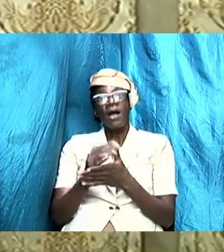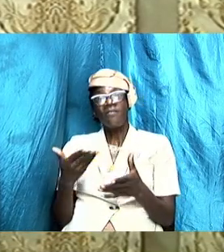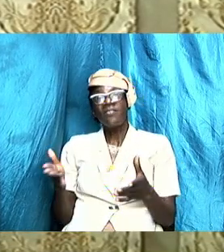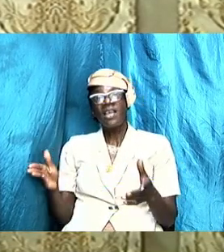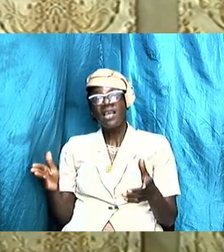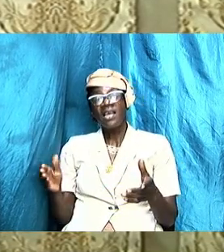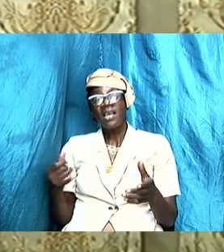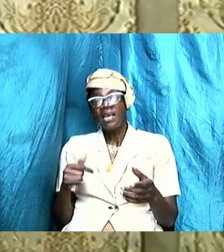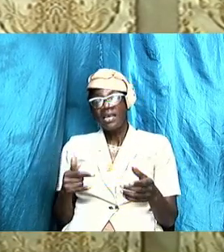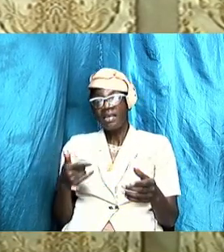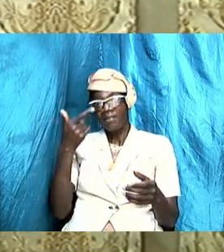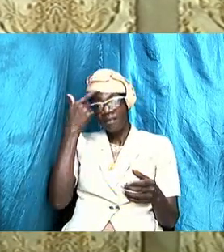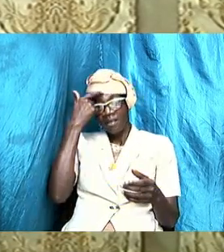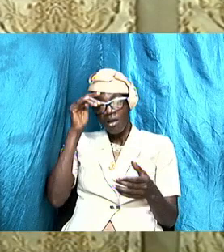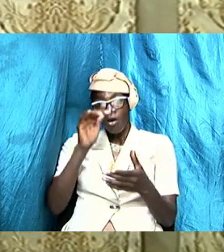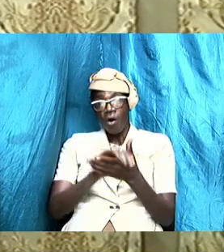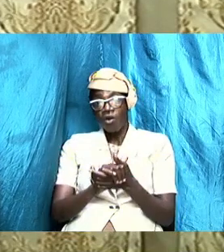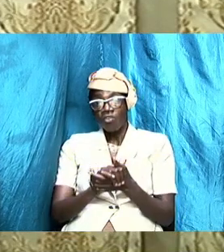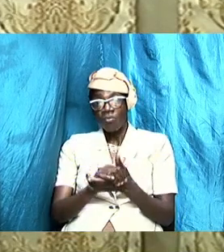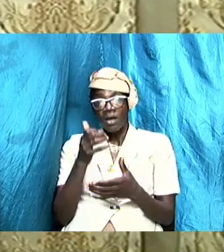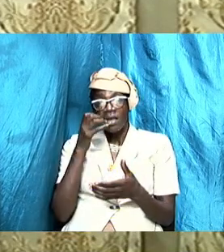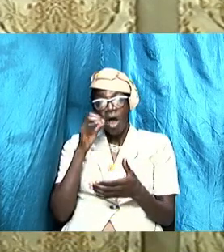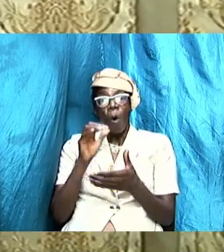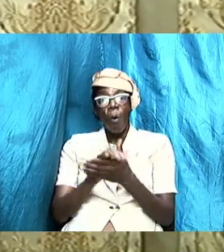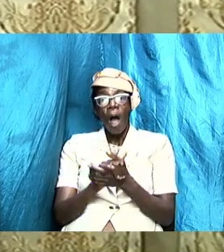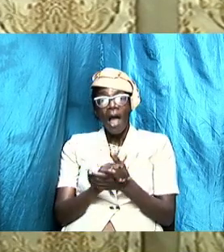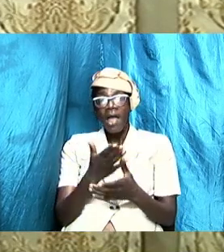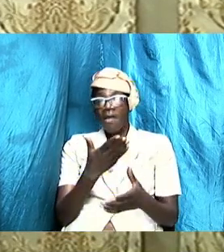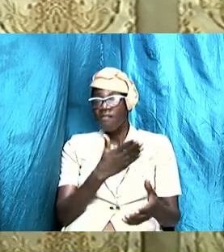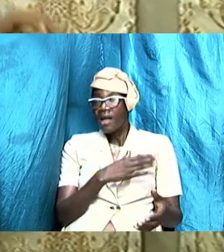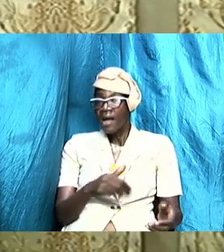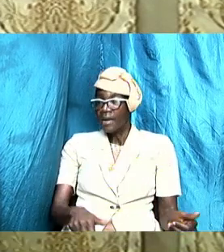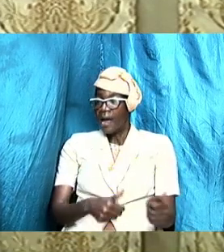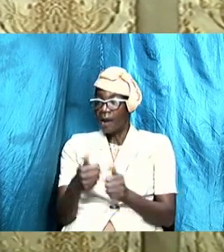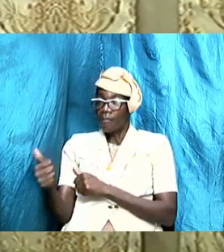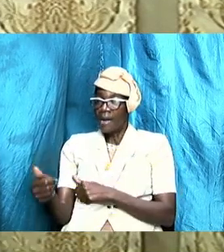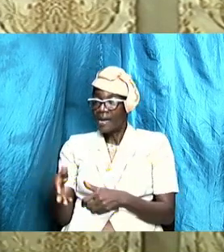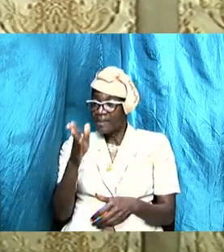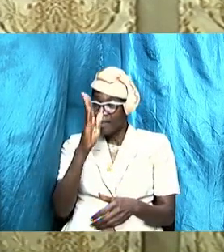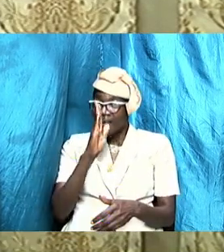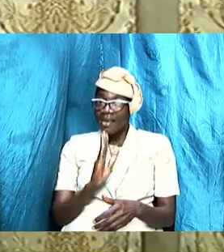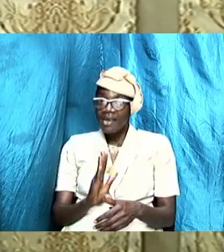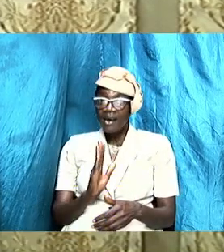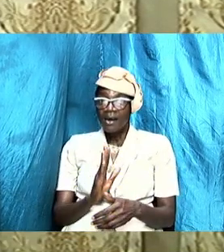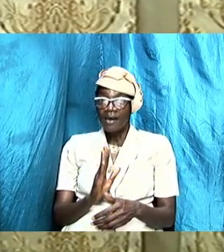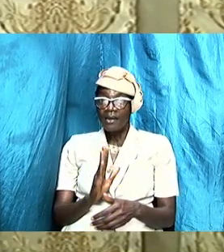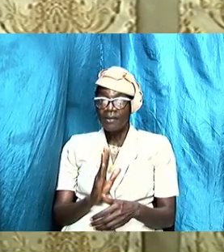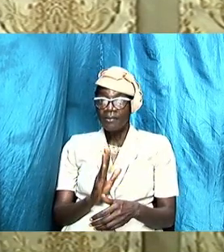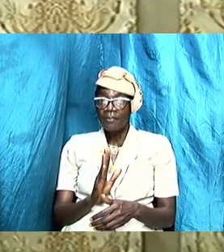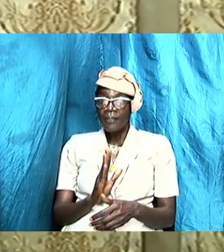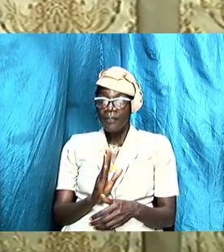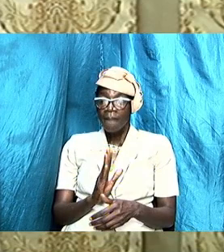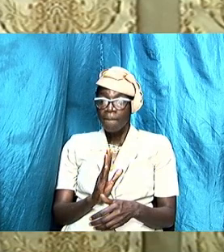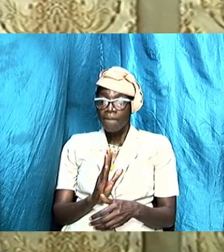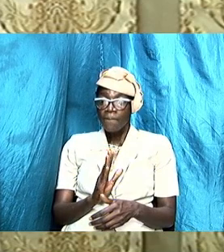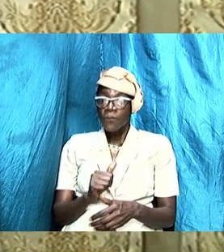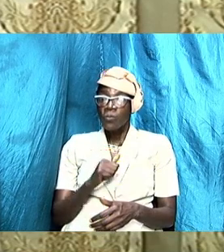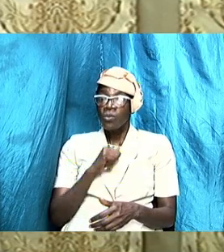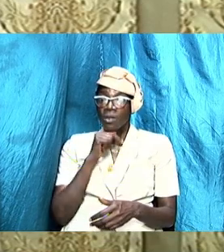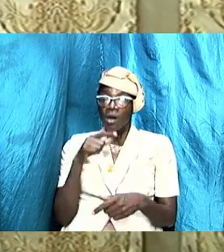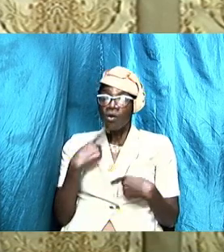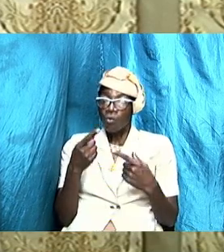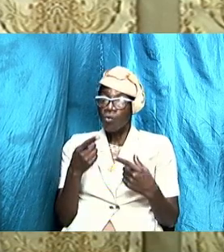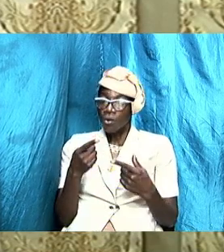husband wife and almighty God and we're not going back into what we teach already we've gone through that according to the book of